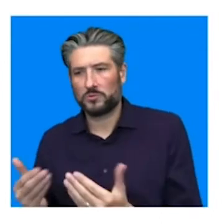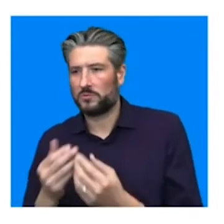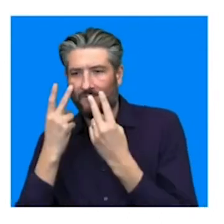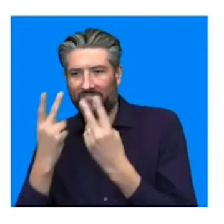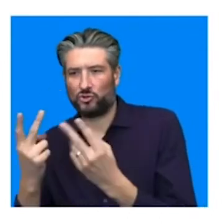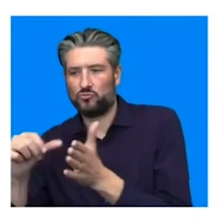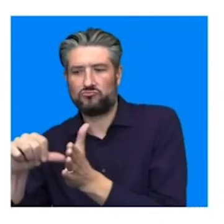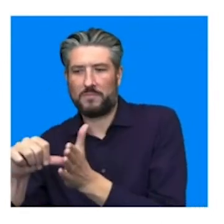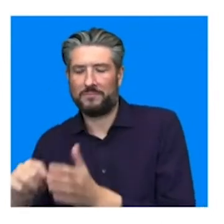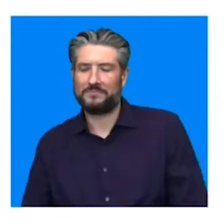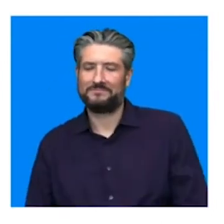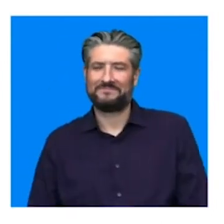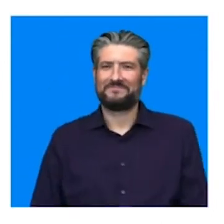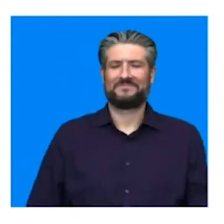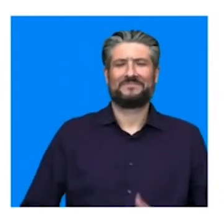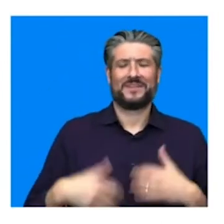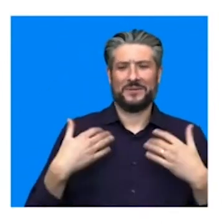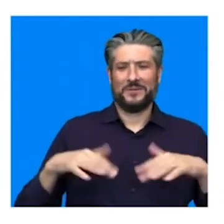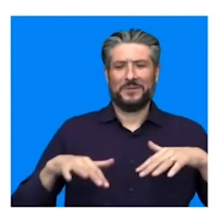Very fascinating. I mean,